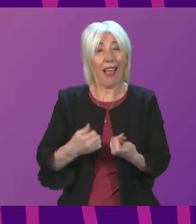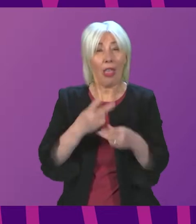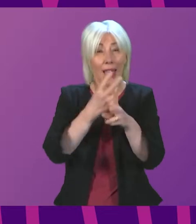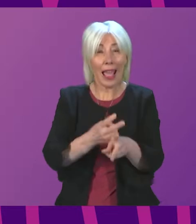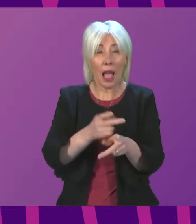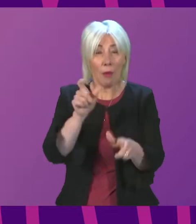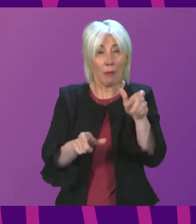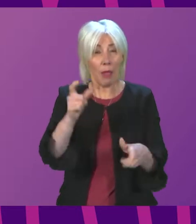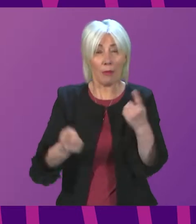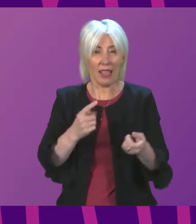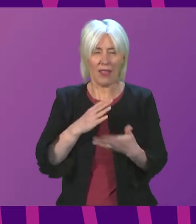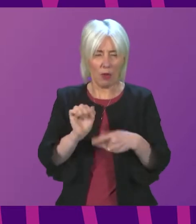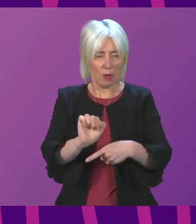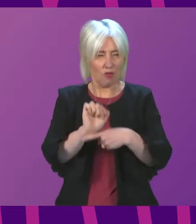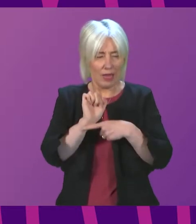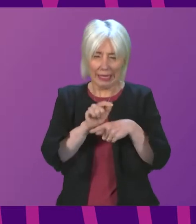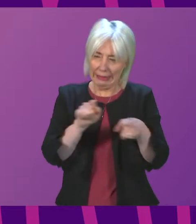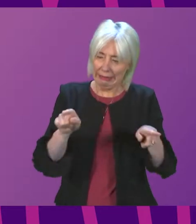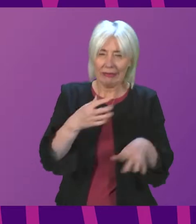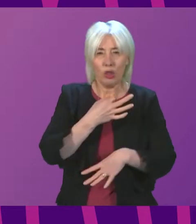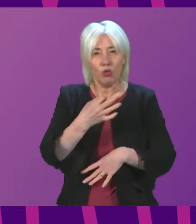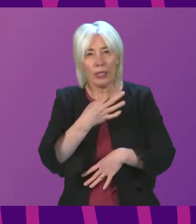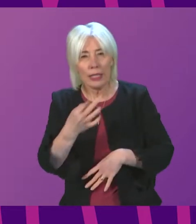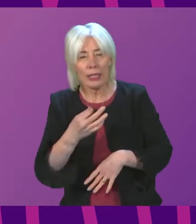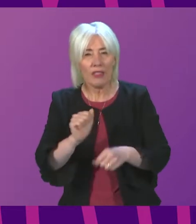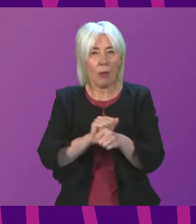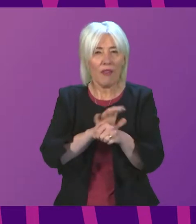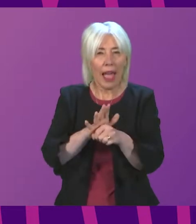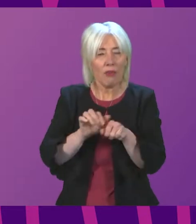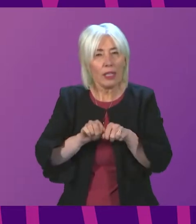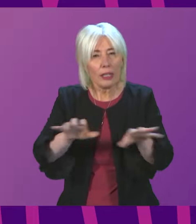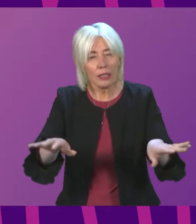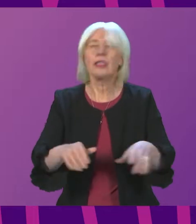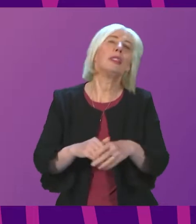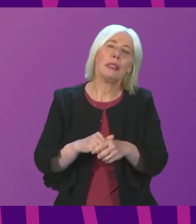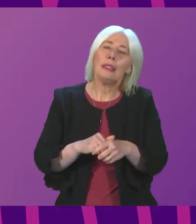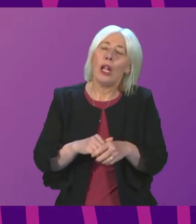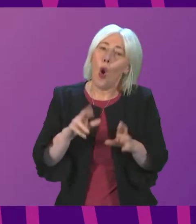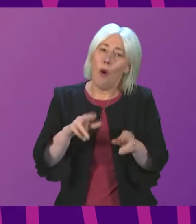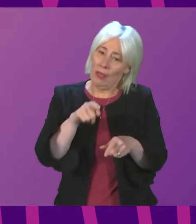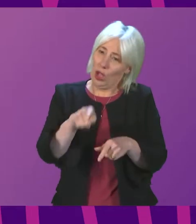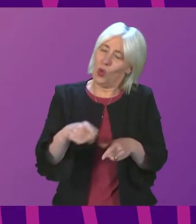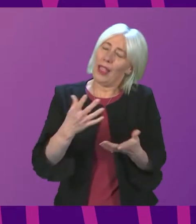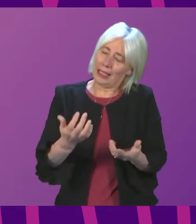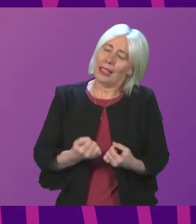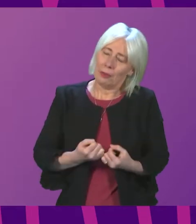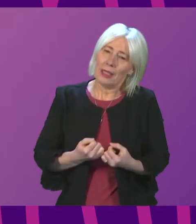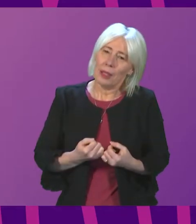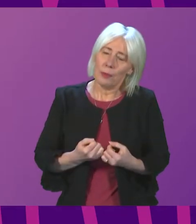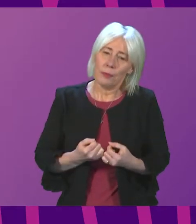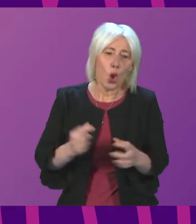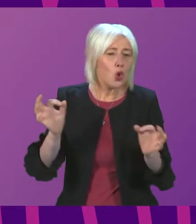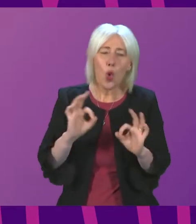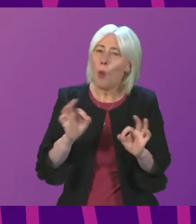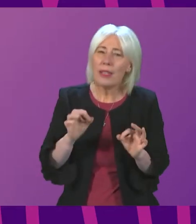strike to keep people safe from the risks that the virus has posed. And I hope Paul Sweeney would accept, I am sure he would accept that nobody